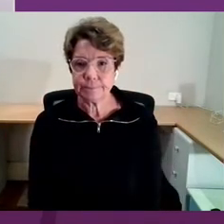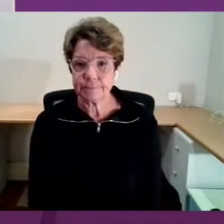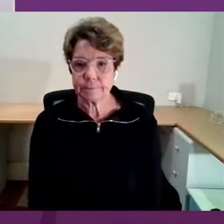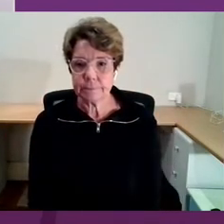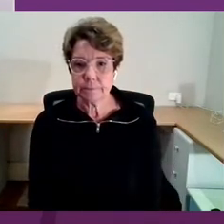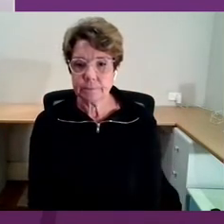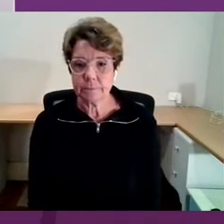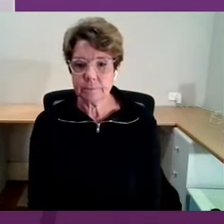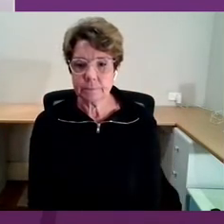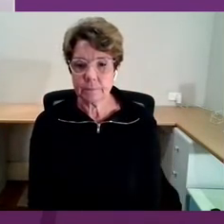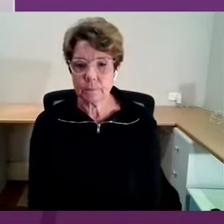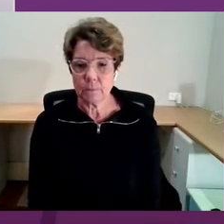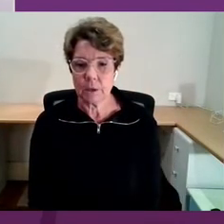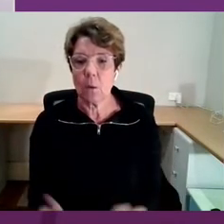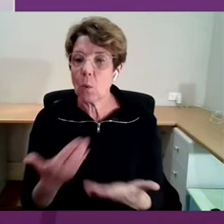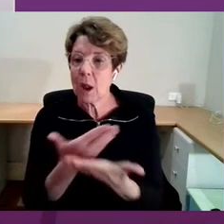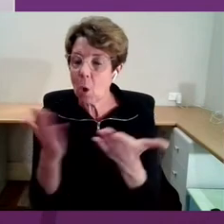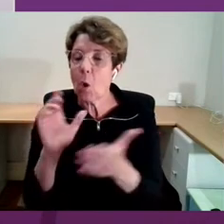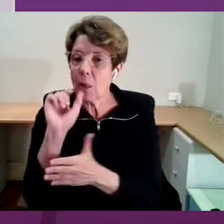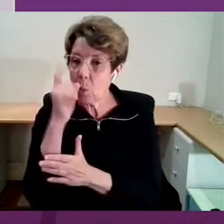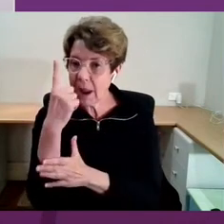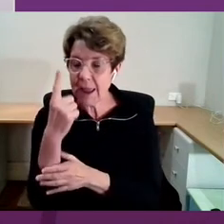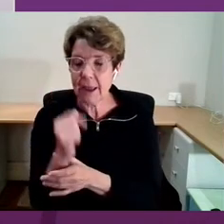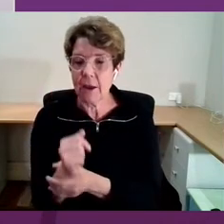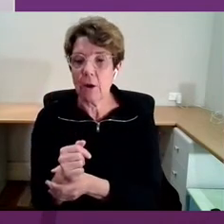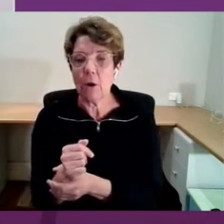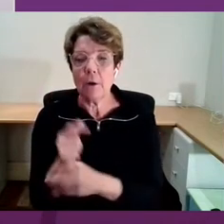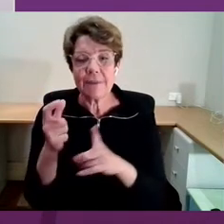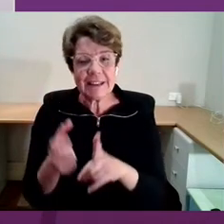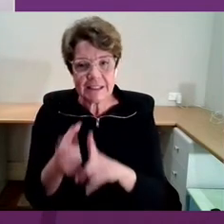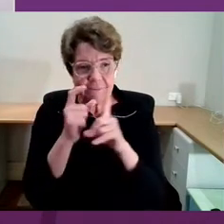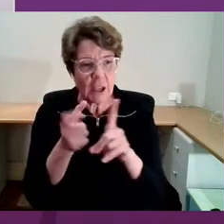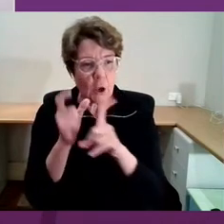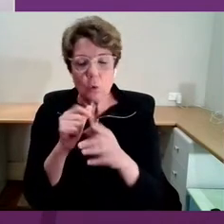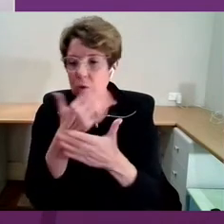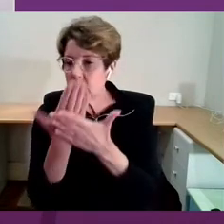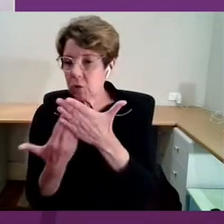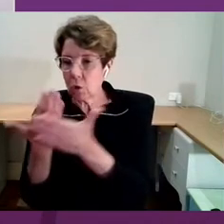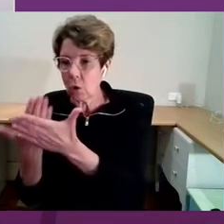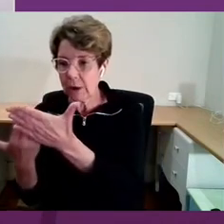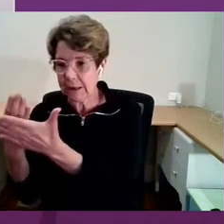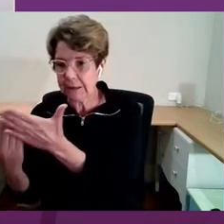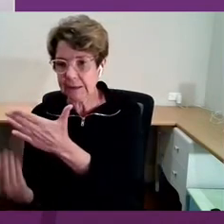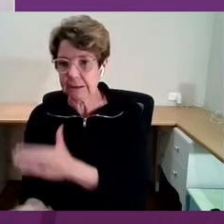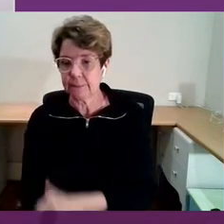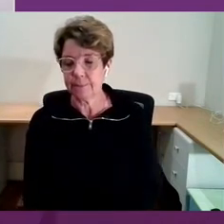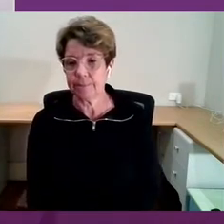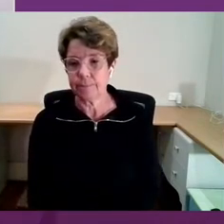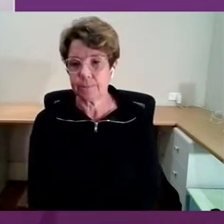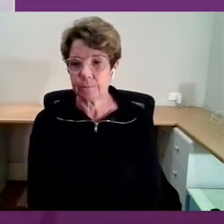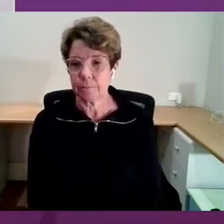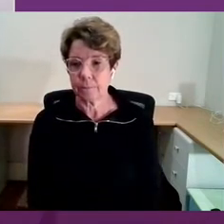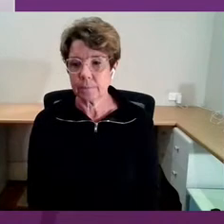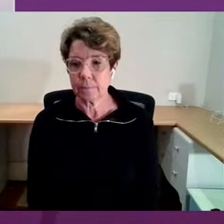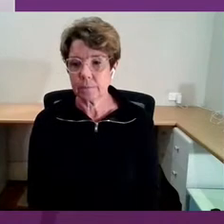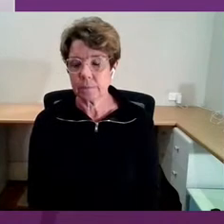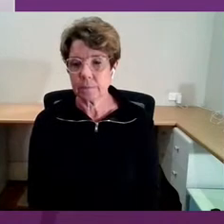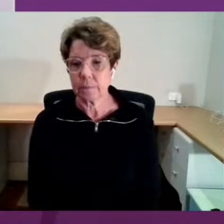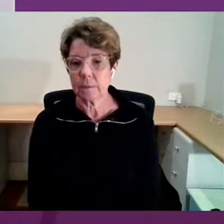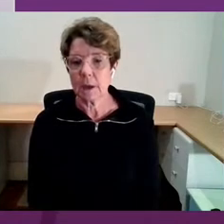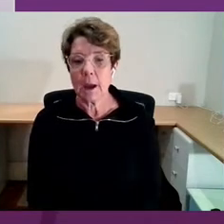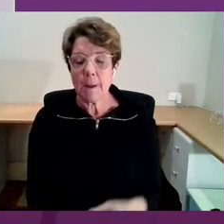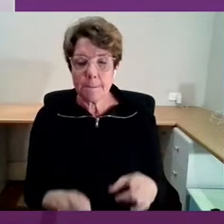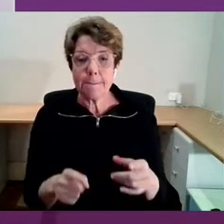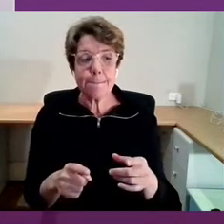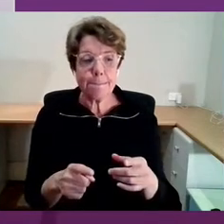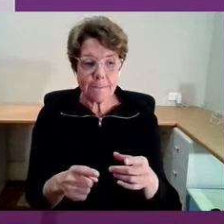And we're all aware of the very difficult stories. But the other thing that's been going on, as I've said somewhere else,